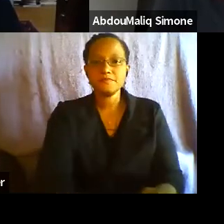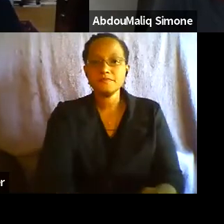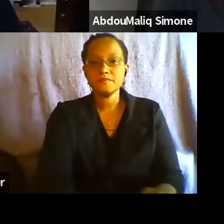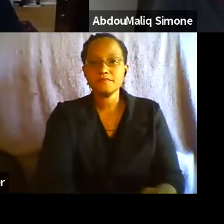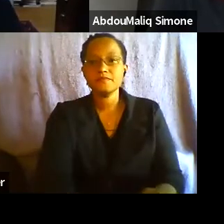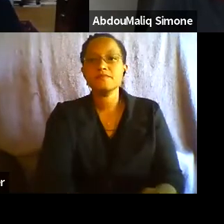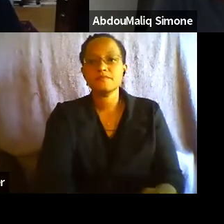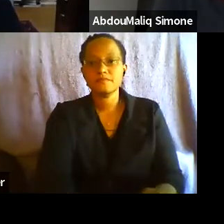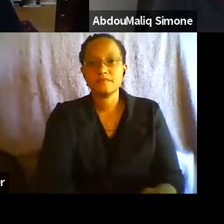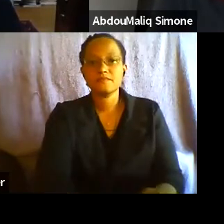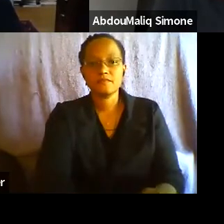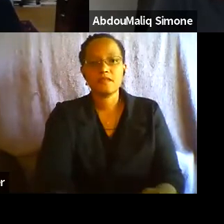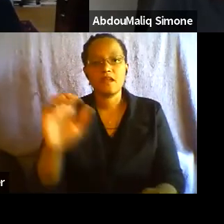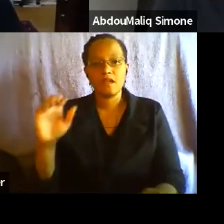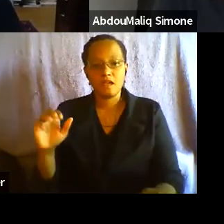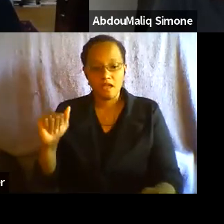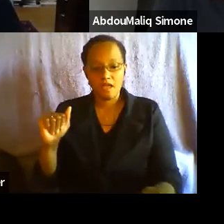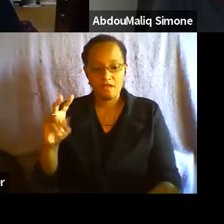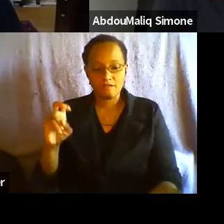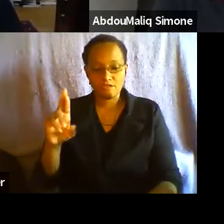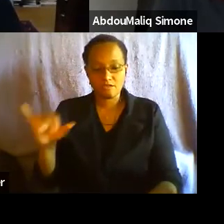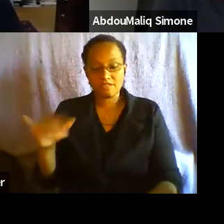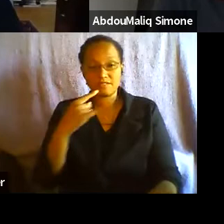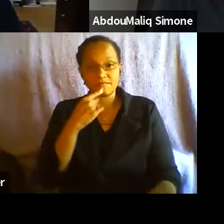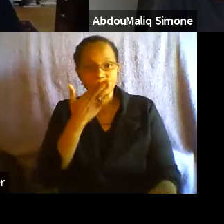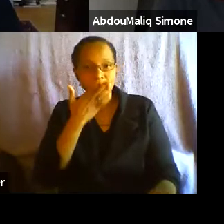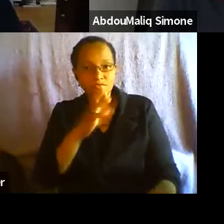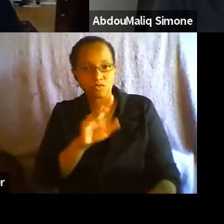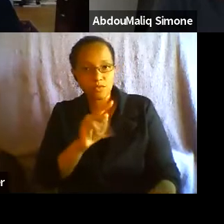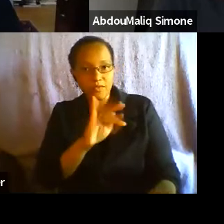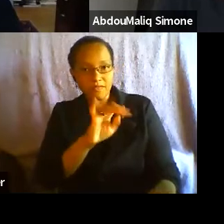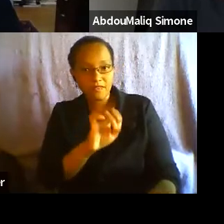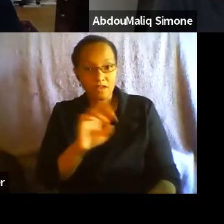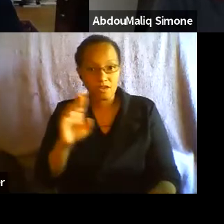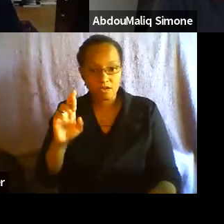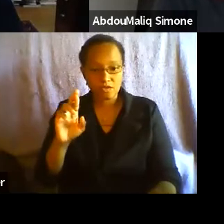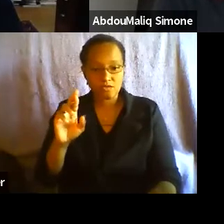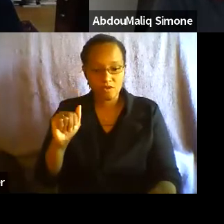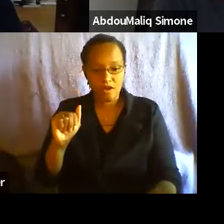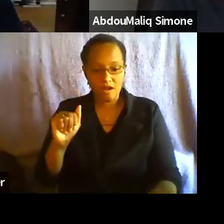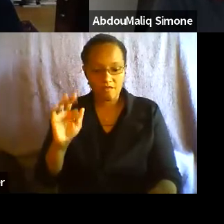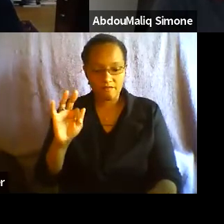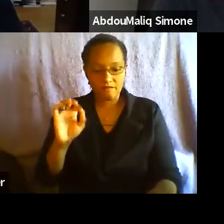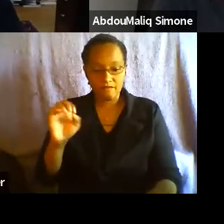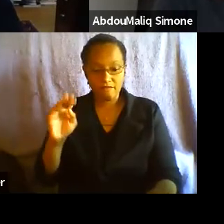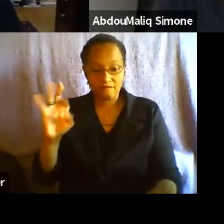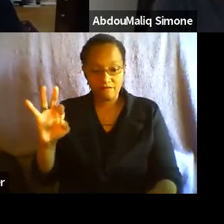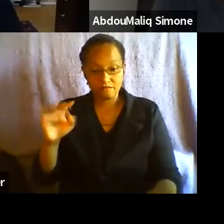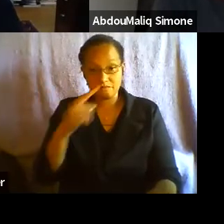Thank you, Ruthie. Rafeef, would you like to go next? Sure. Thank you, Ruthie, so much. And thank you,